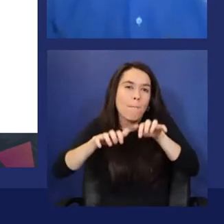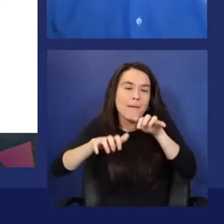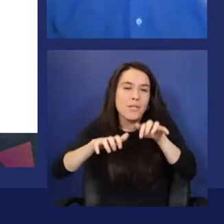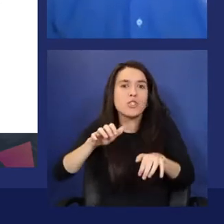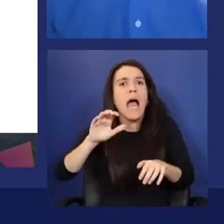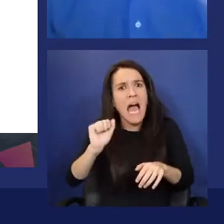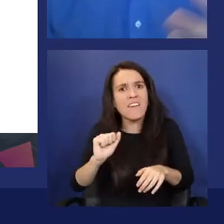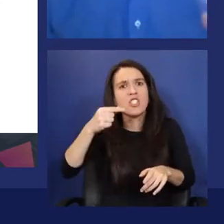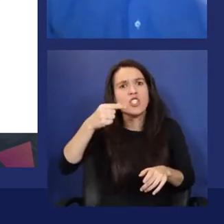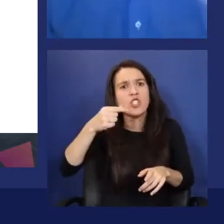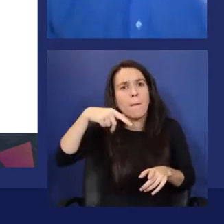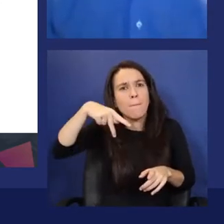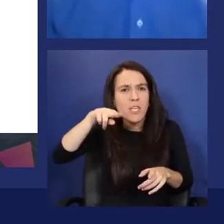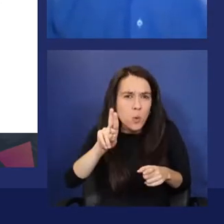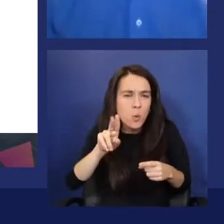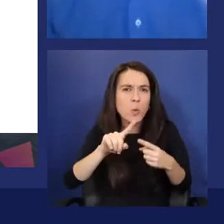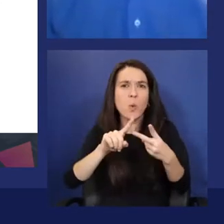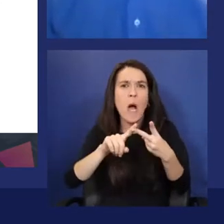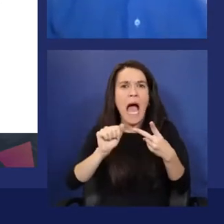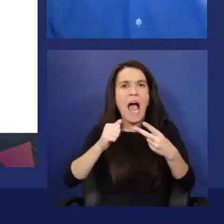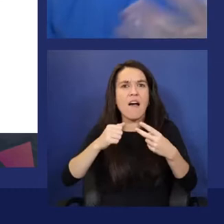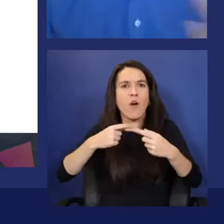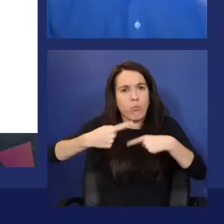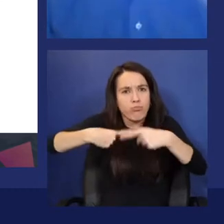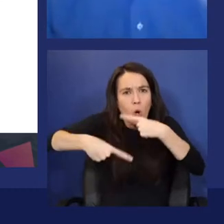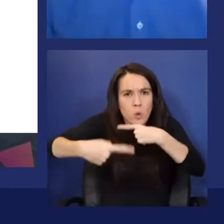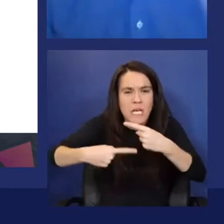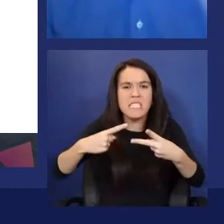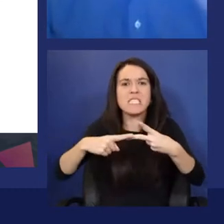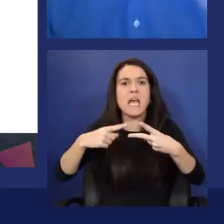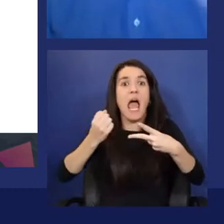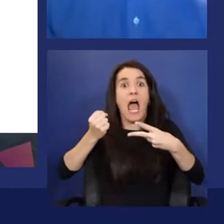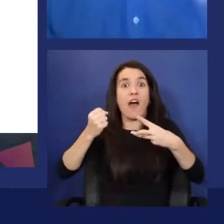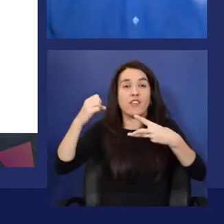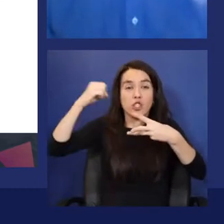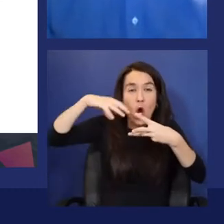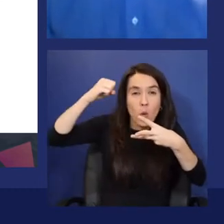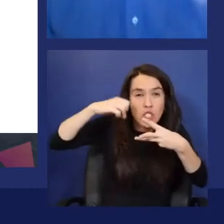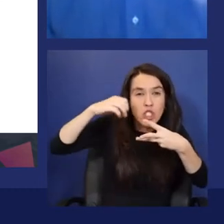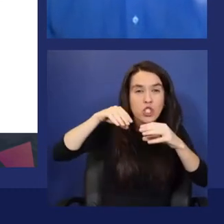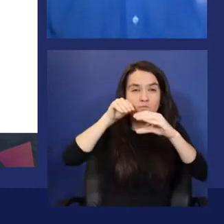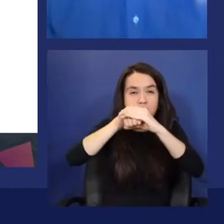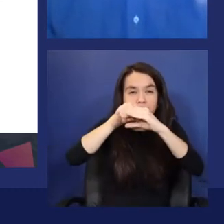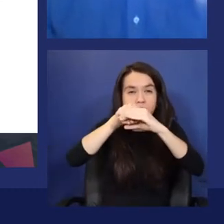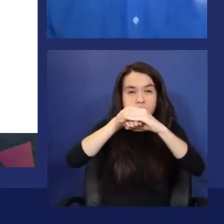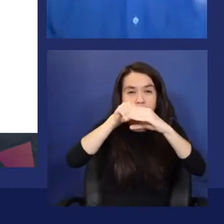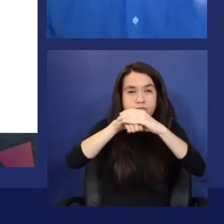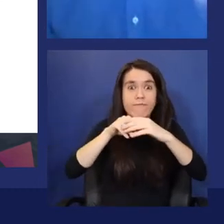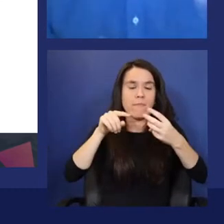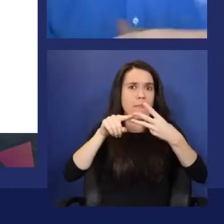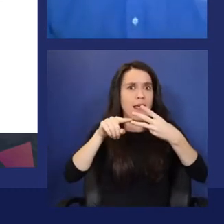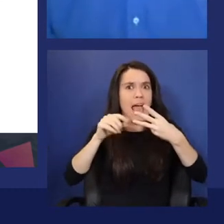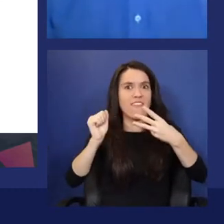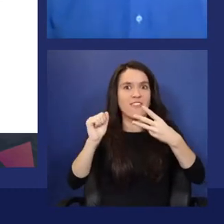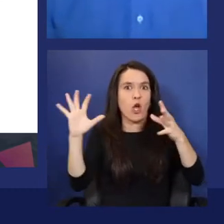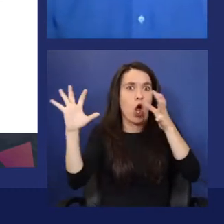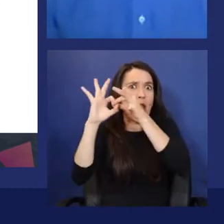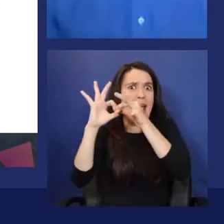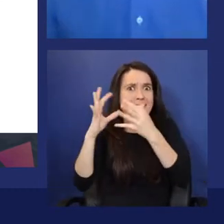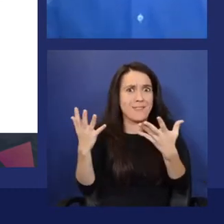processing unit, with storage and different ways of connecting to the outside world.